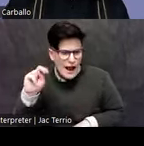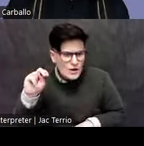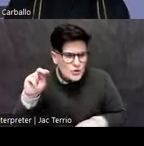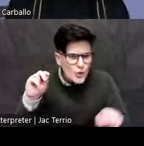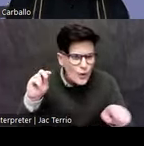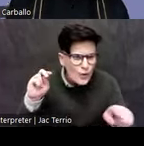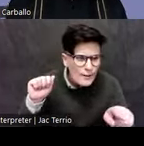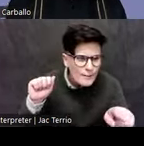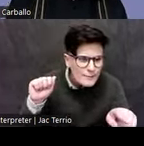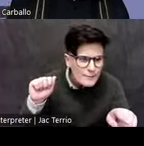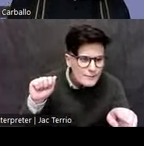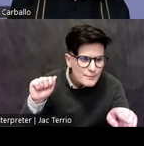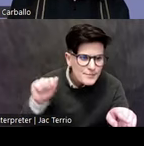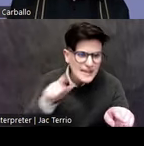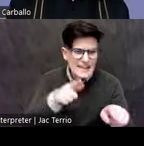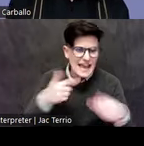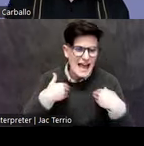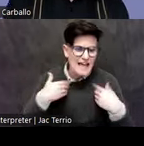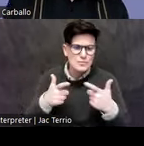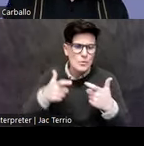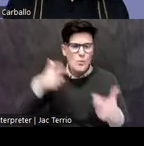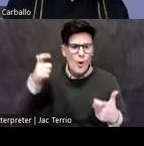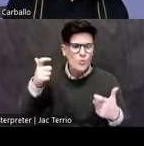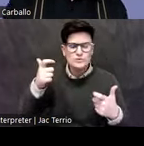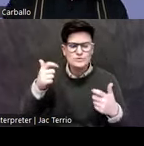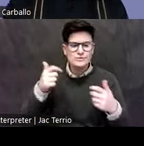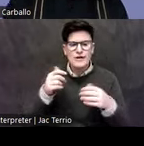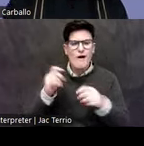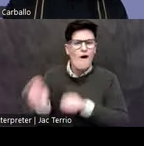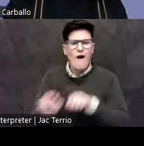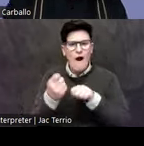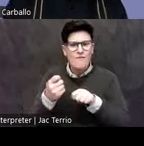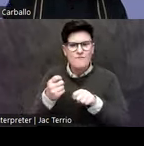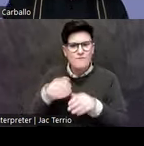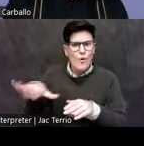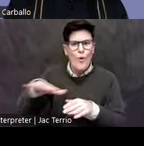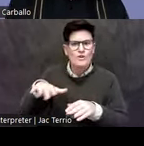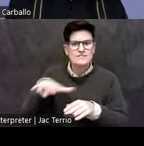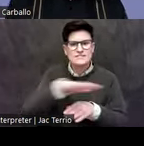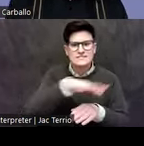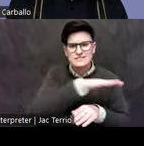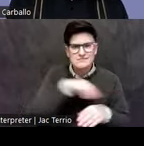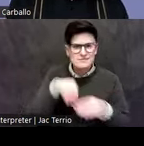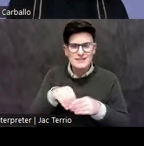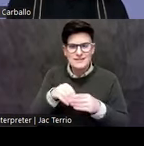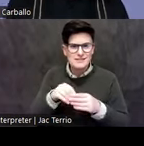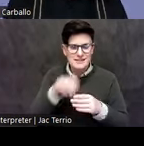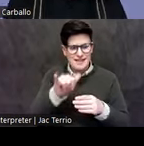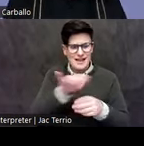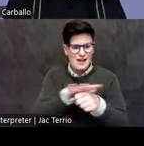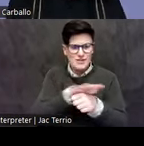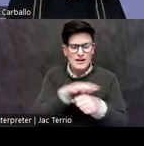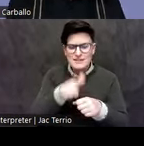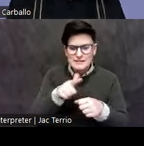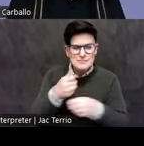is the site with the most ball courts in Mesoamerica. has some 25 ball courts. And it's developed over these badlands with